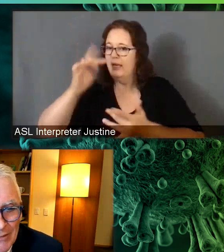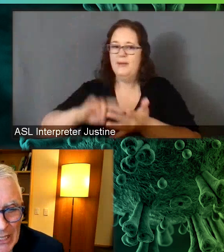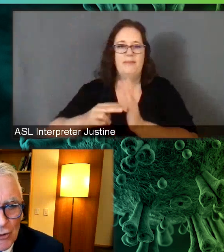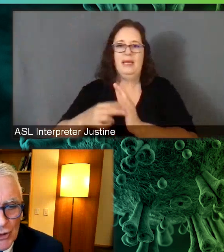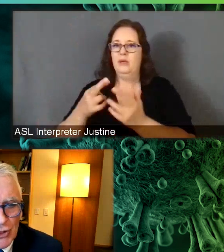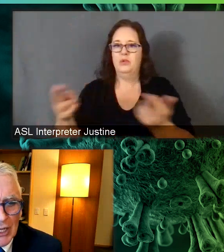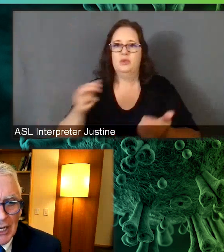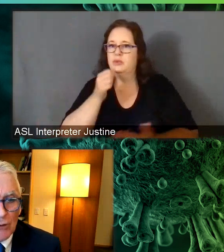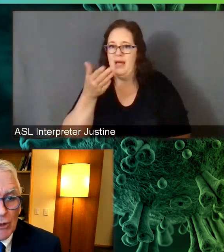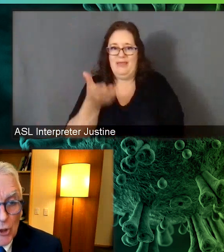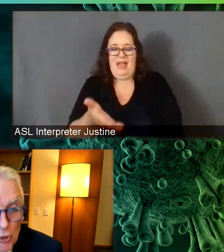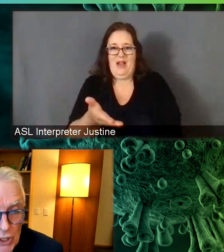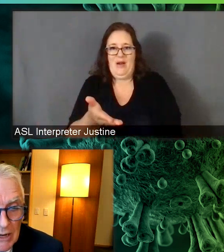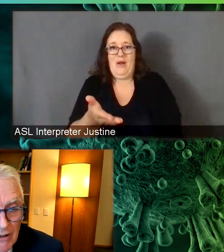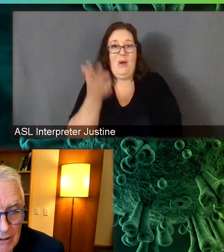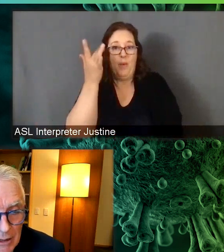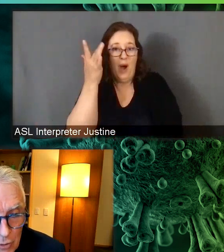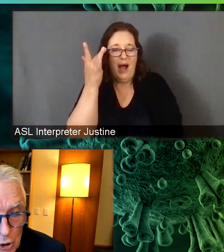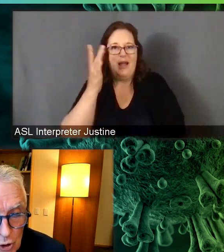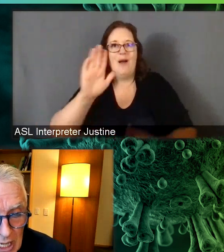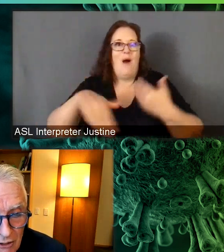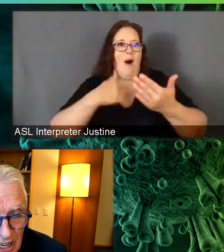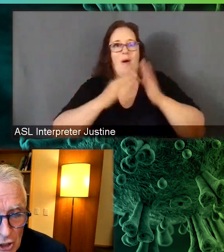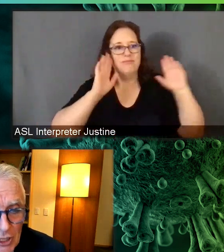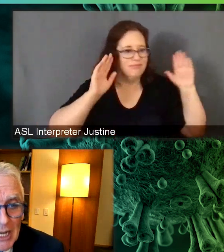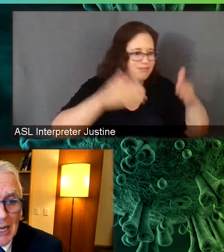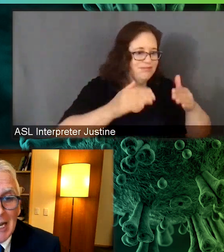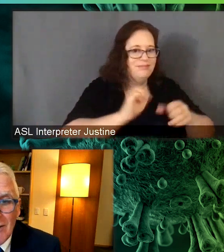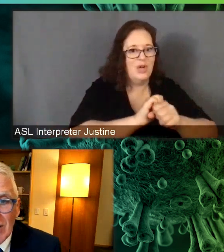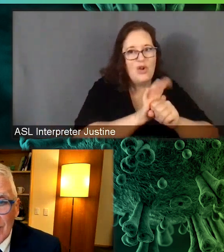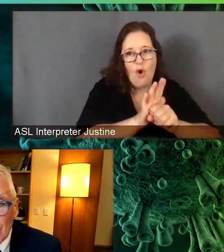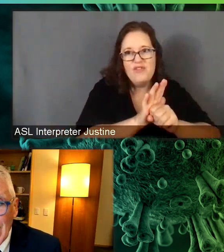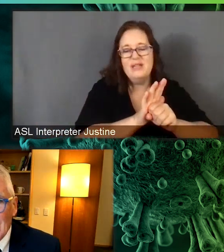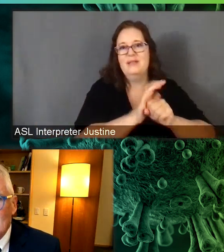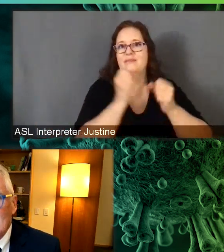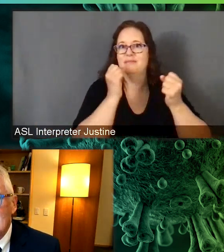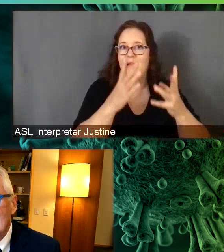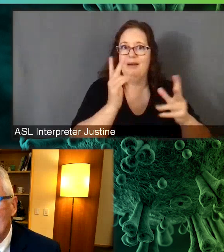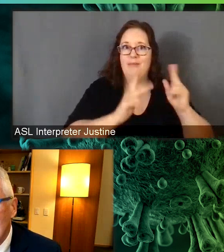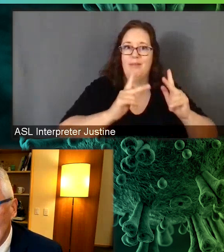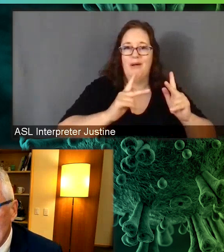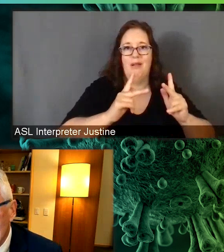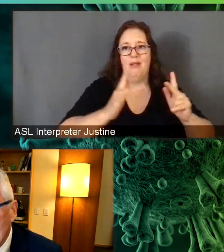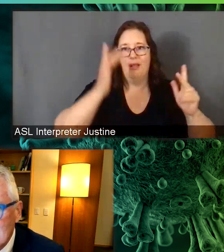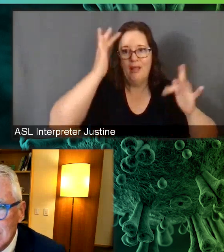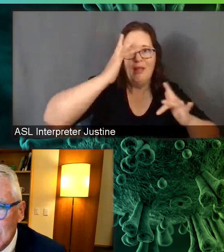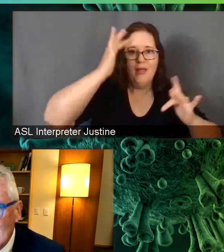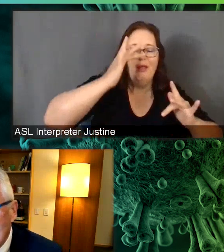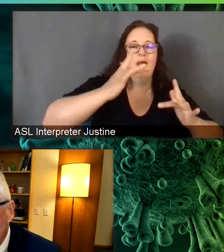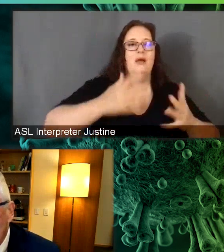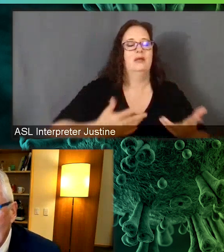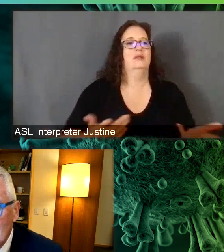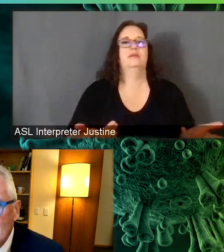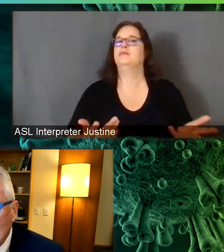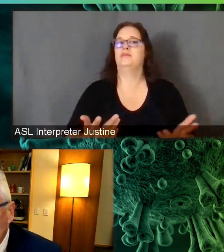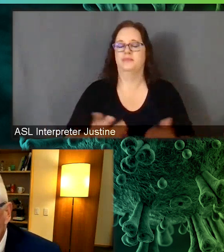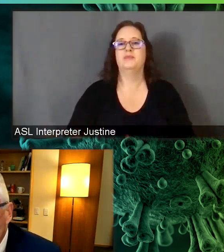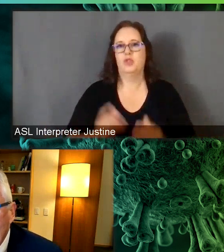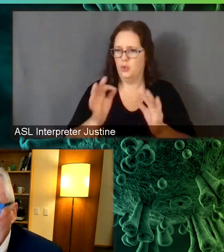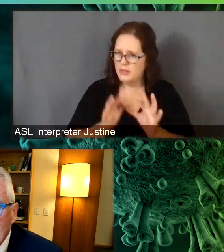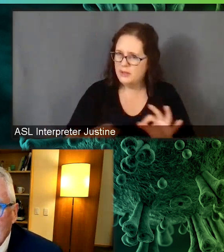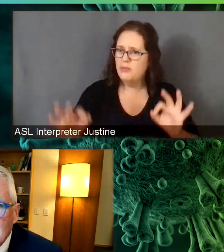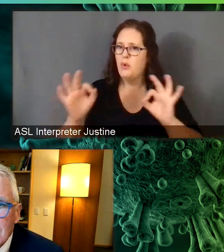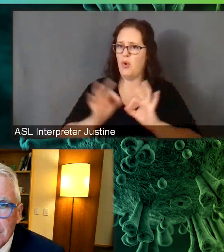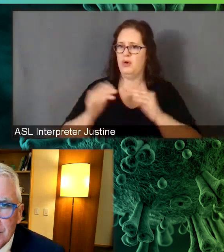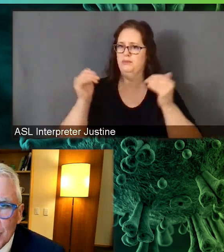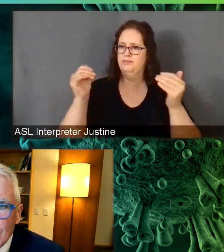a collective interest in reducing infection, even if you're vaxxed. I think that's important to say. So the